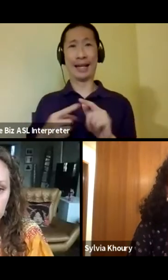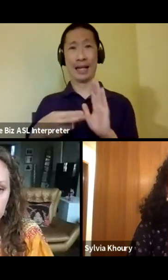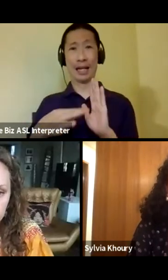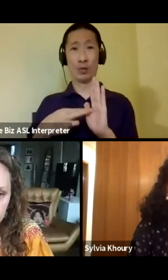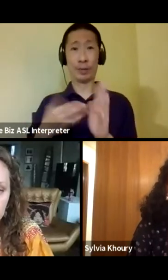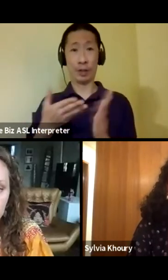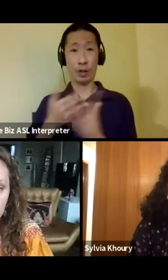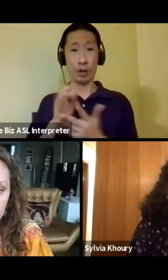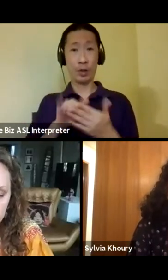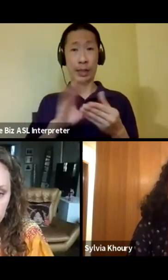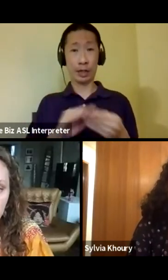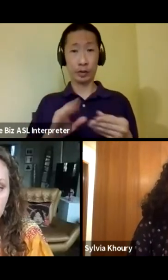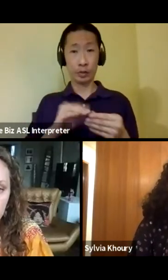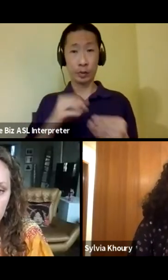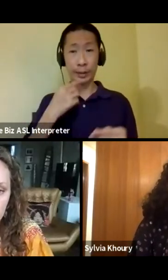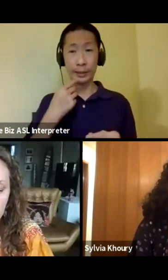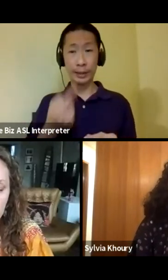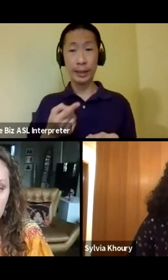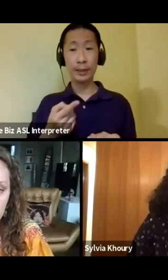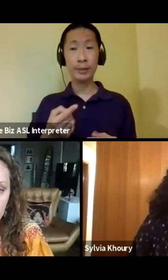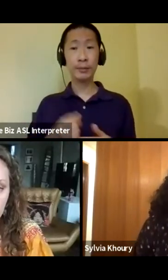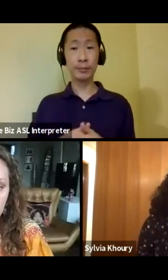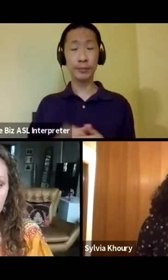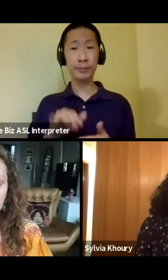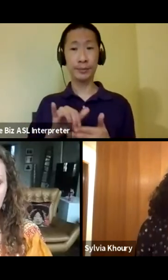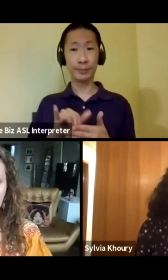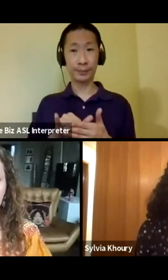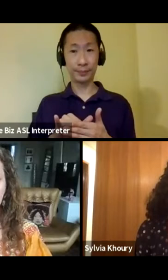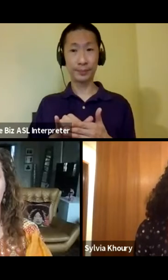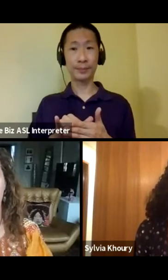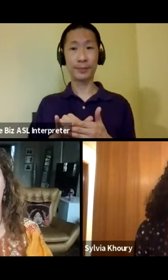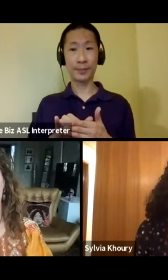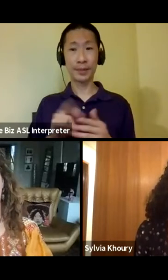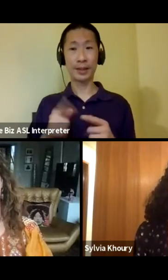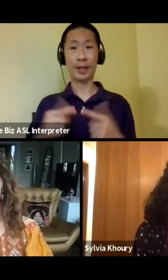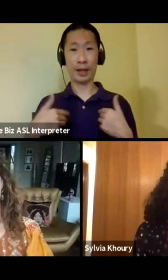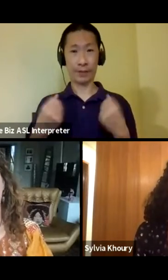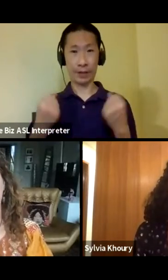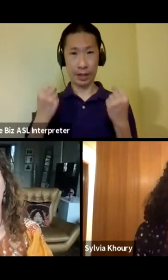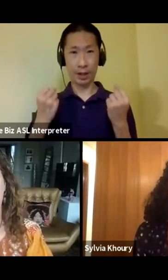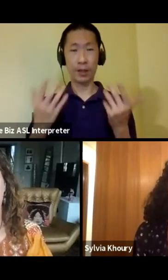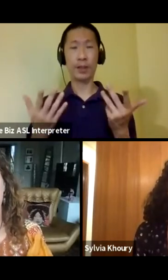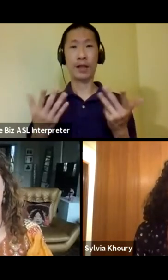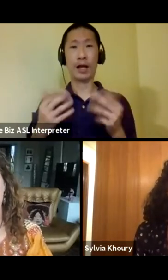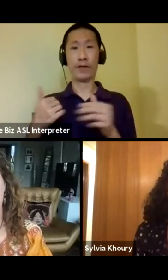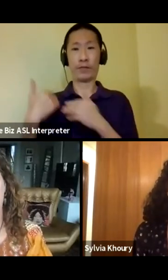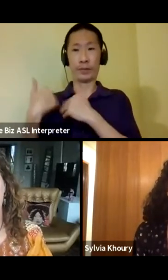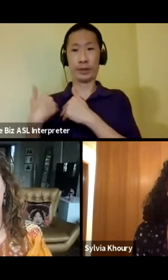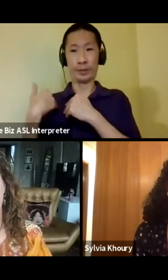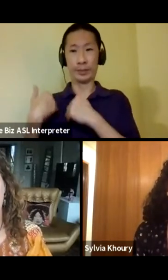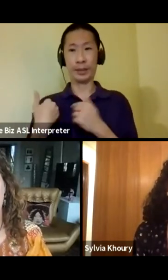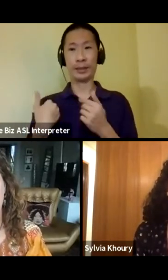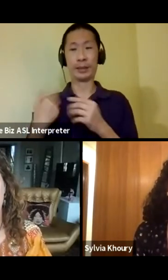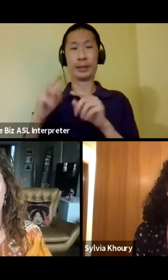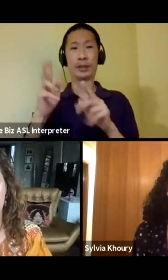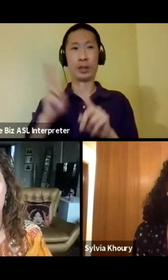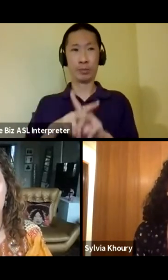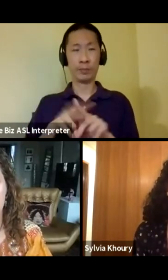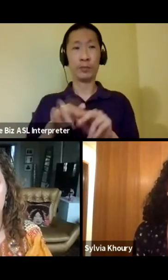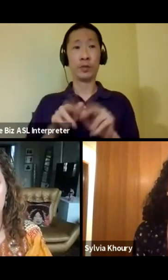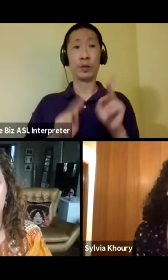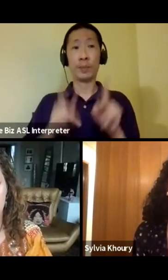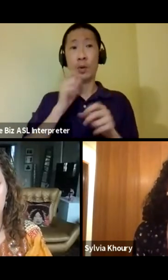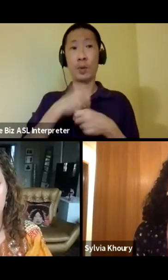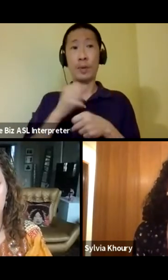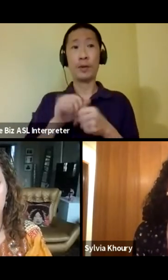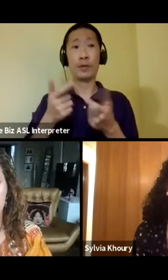through that storytelling, um, that, that a lot of that, um, responsibility comes upon the folks who are making